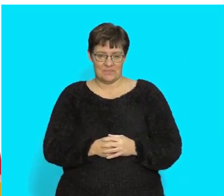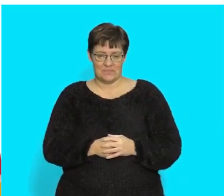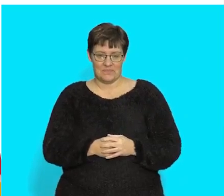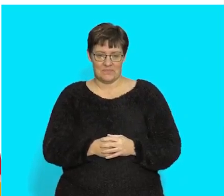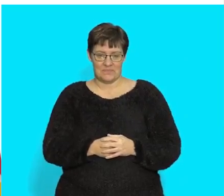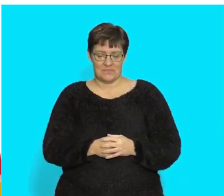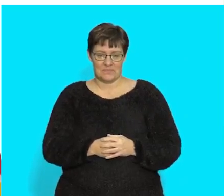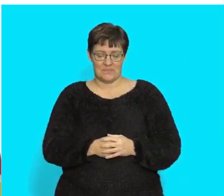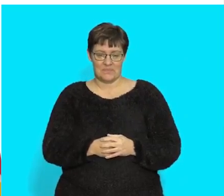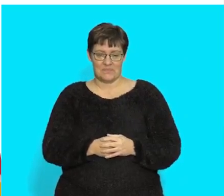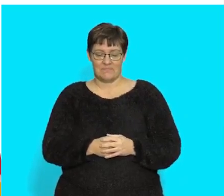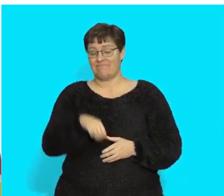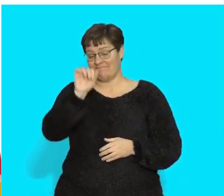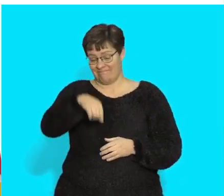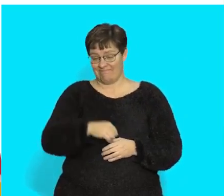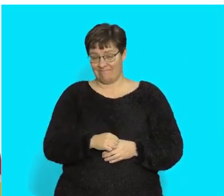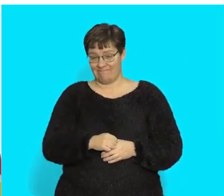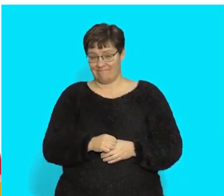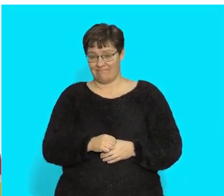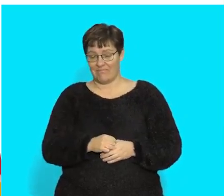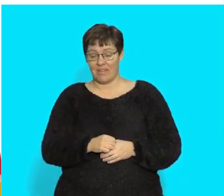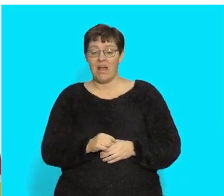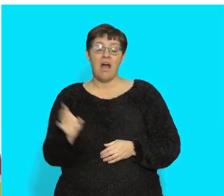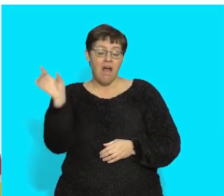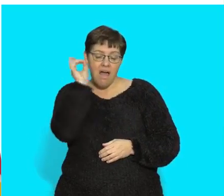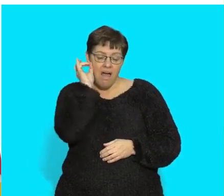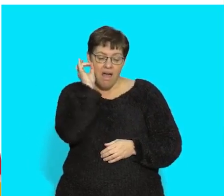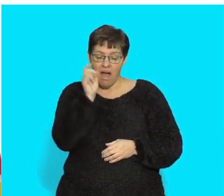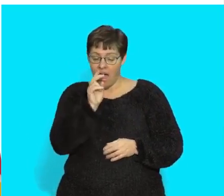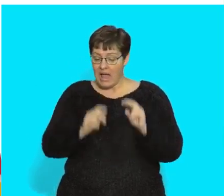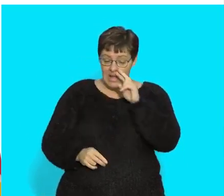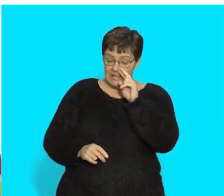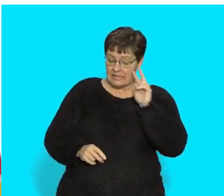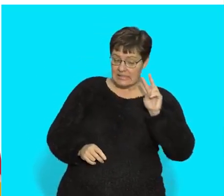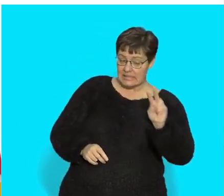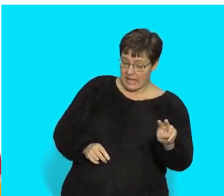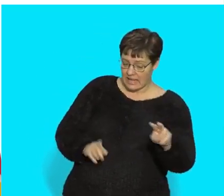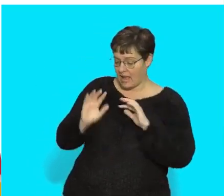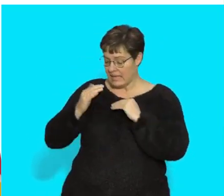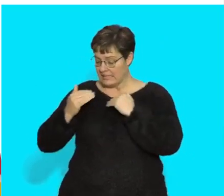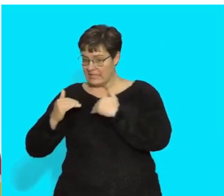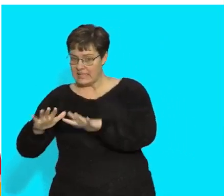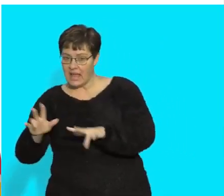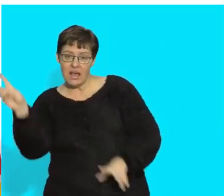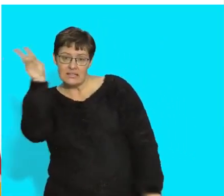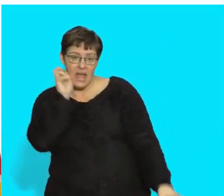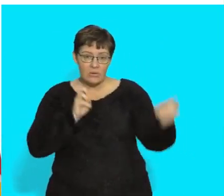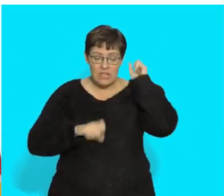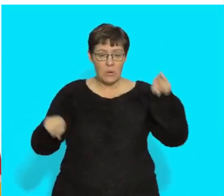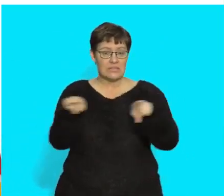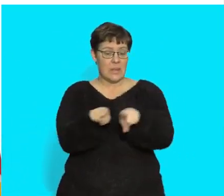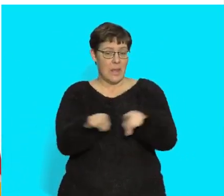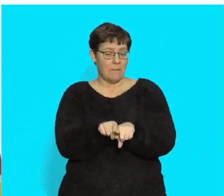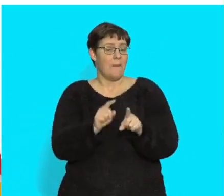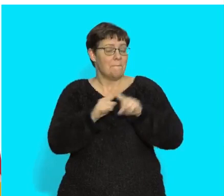Yes, you heard C twice, but you heard two different words. The first C is spelled